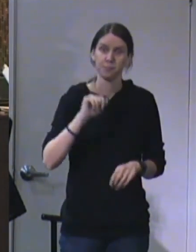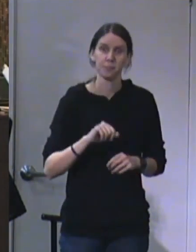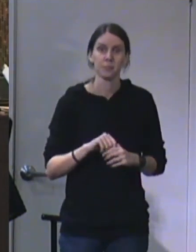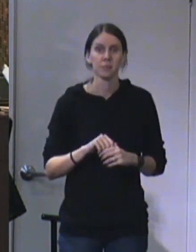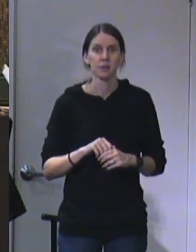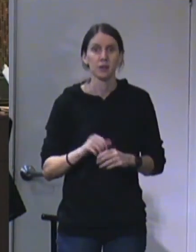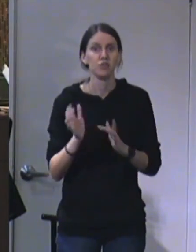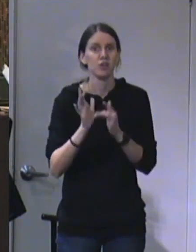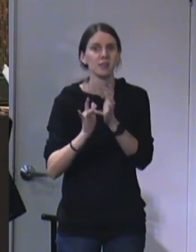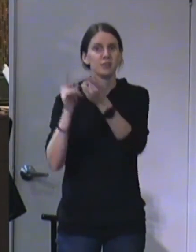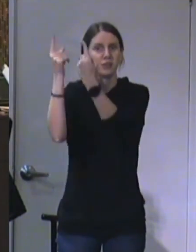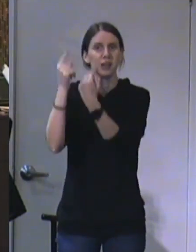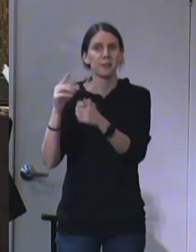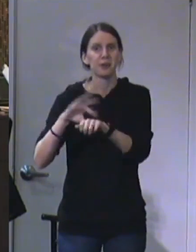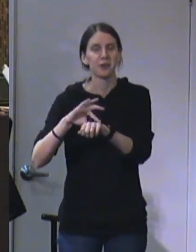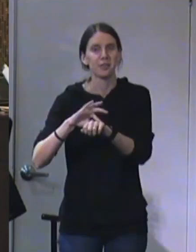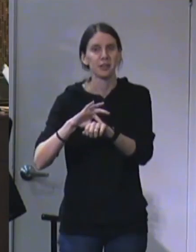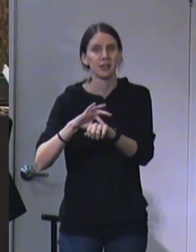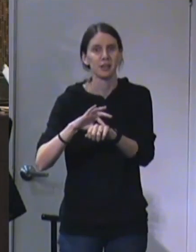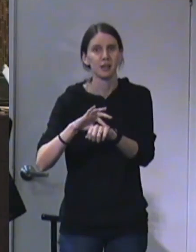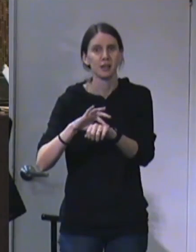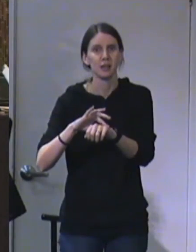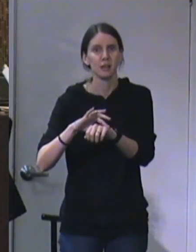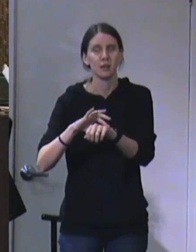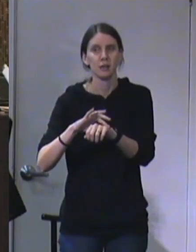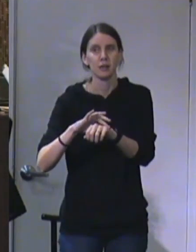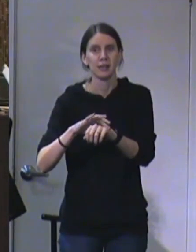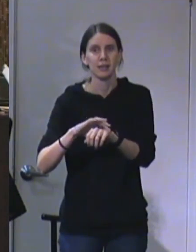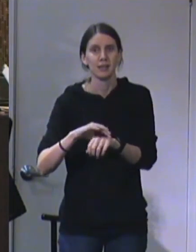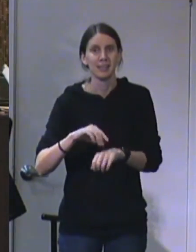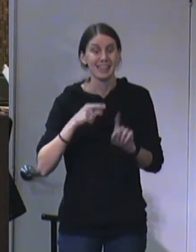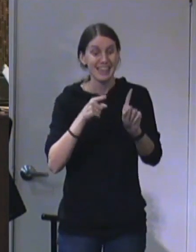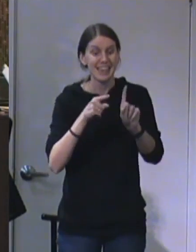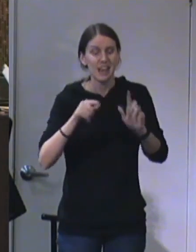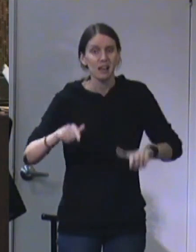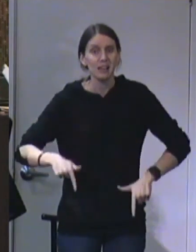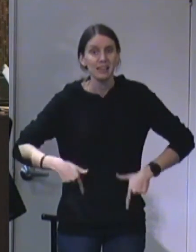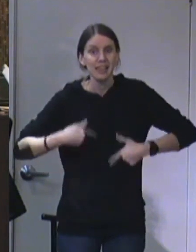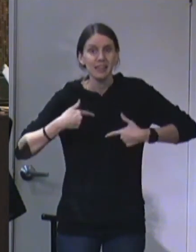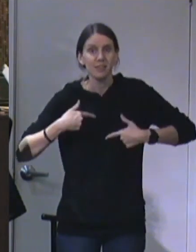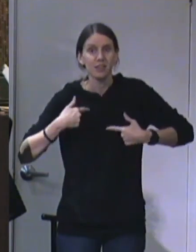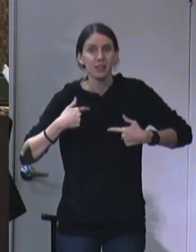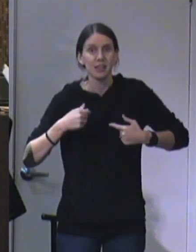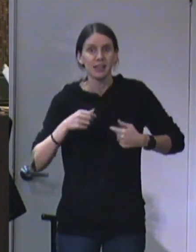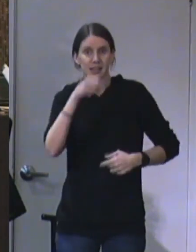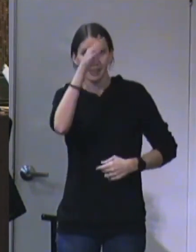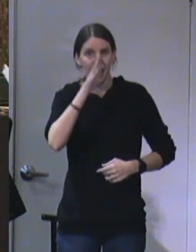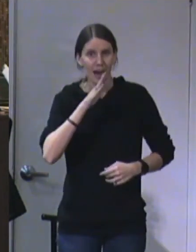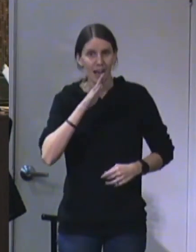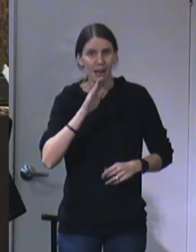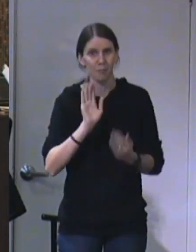When Jesus came, he lived out God in front of our eyes,